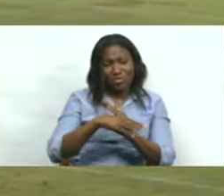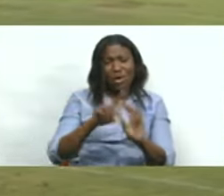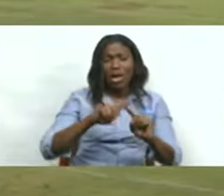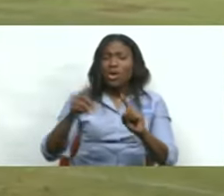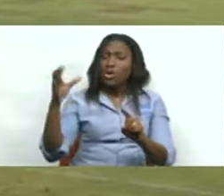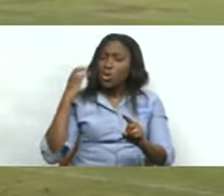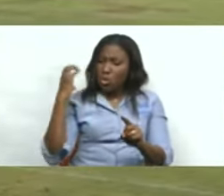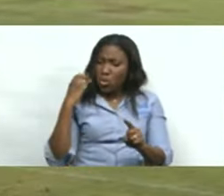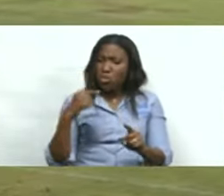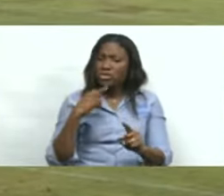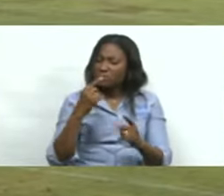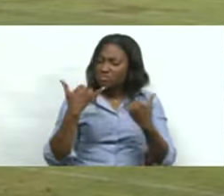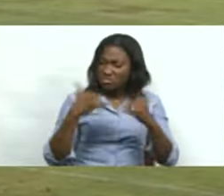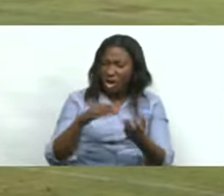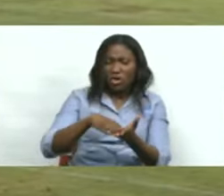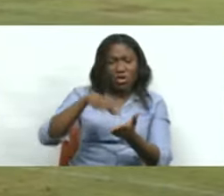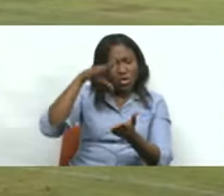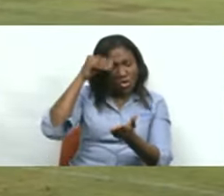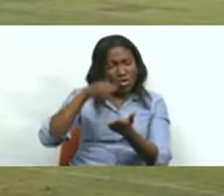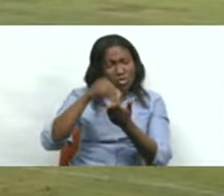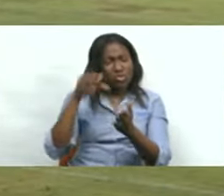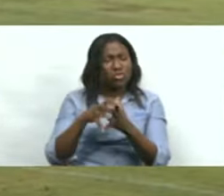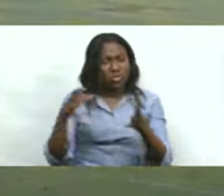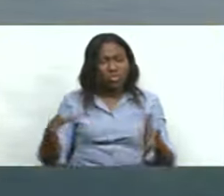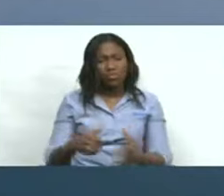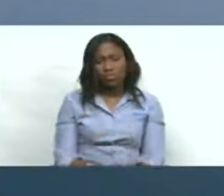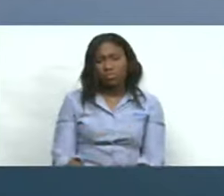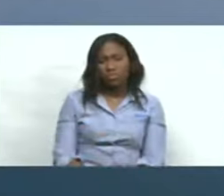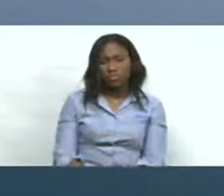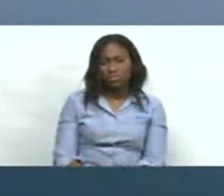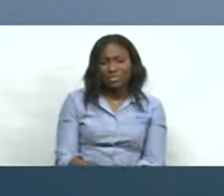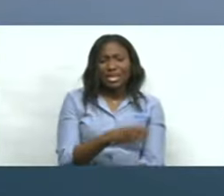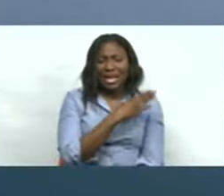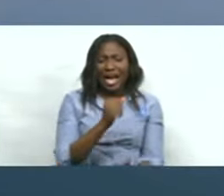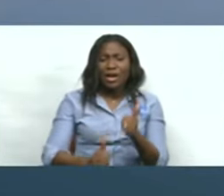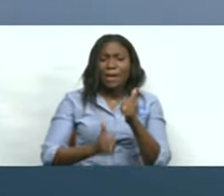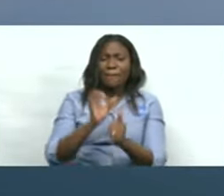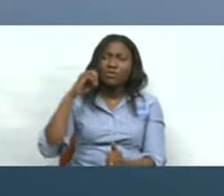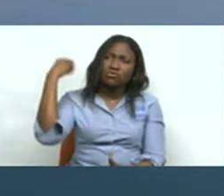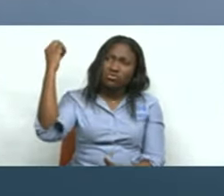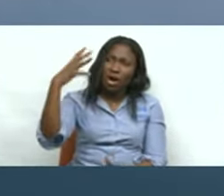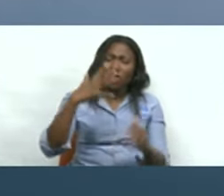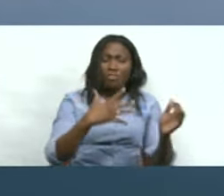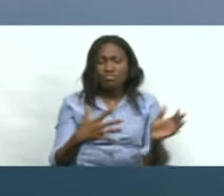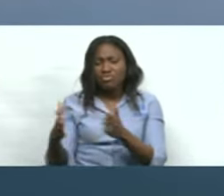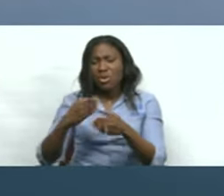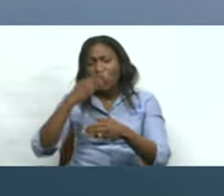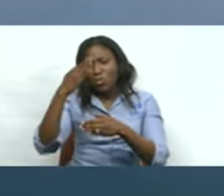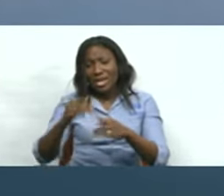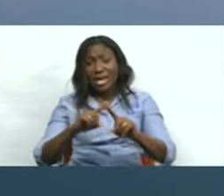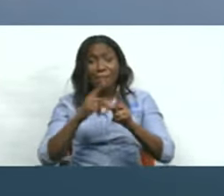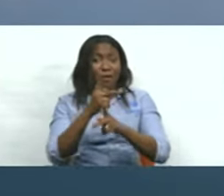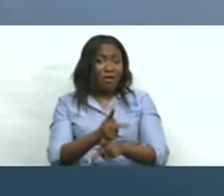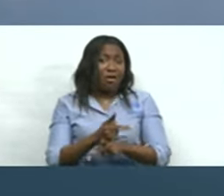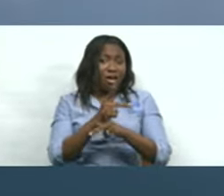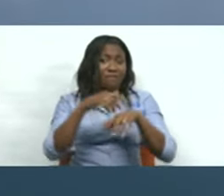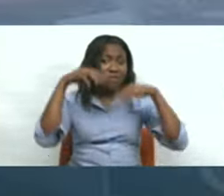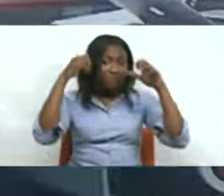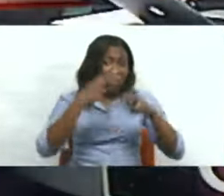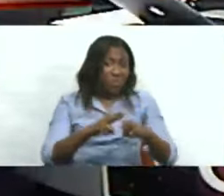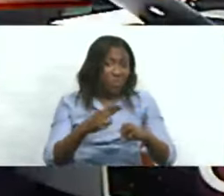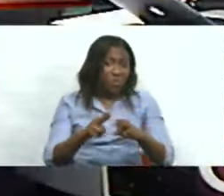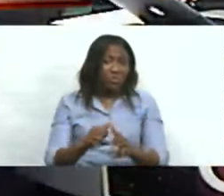Eve takes Game 1 1-0 defeat in stride. A mostly sunny and breezy weekend, but watch out for those passing showers.